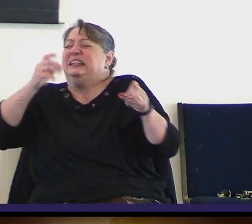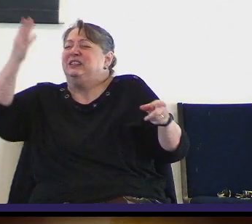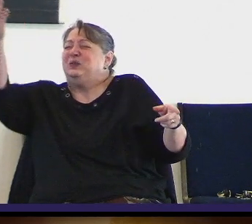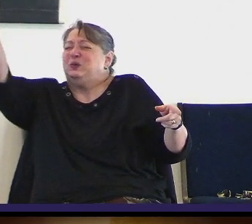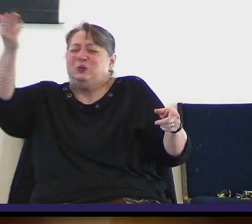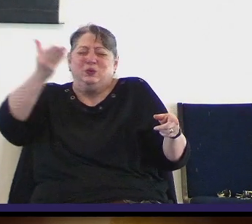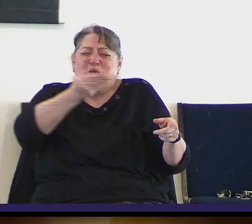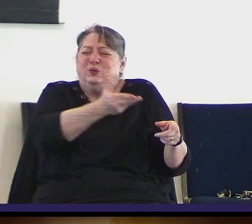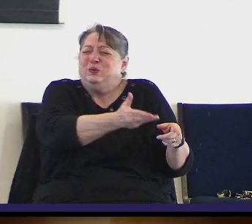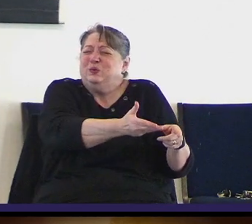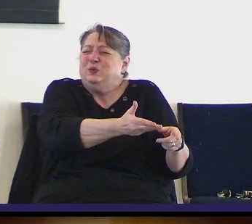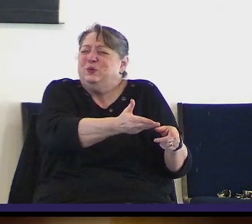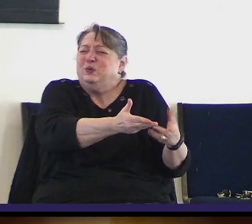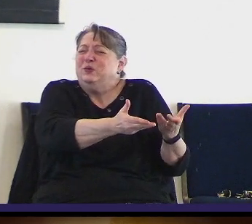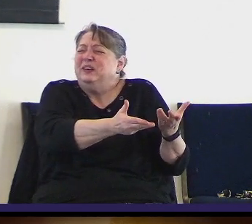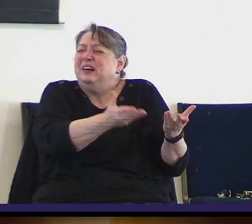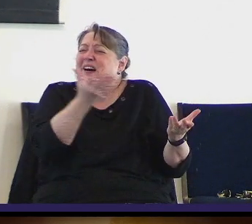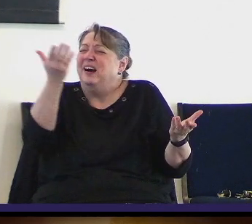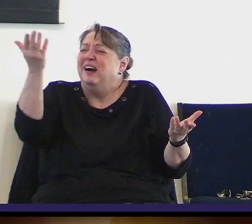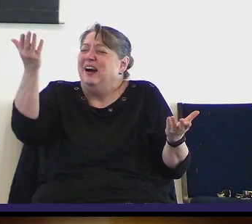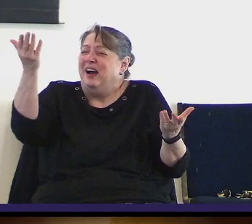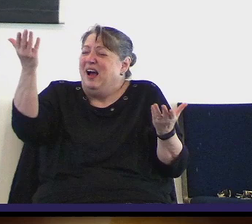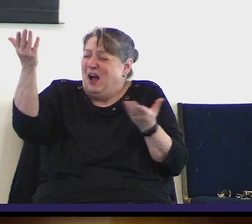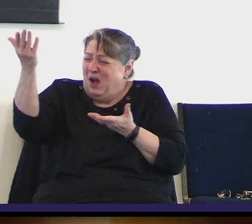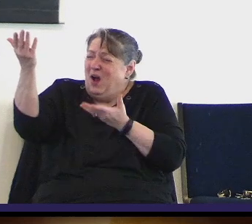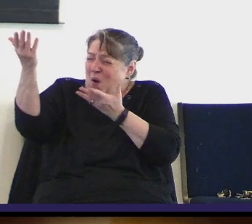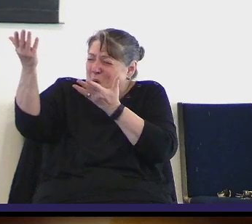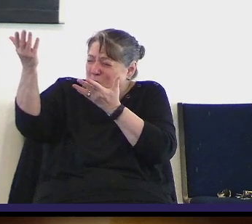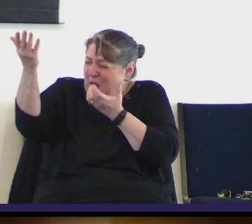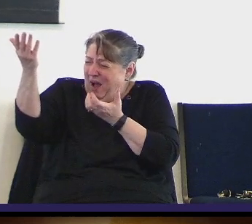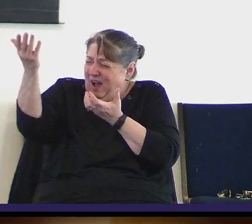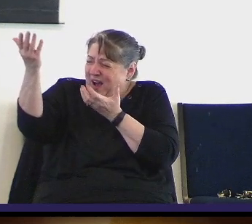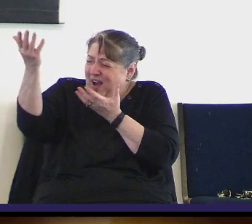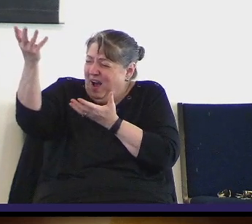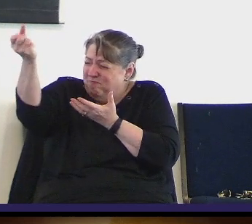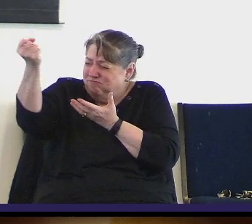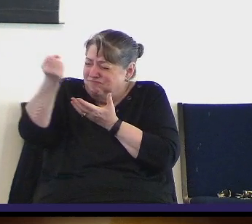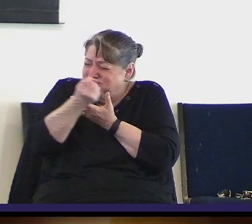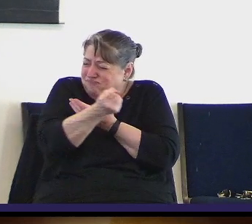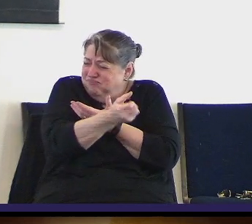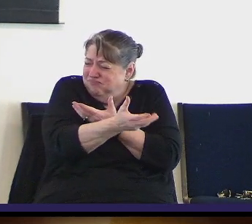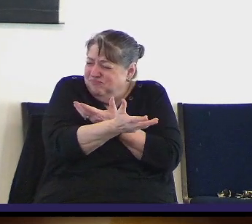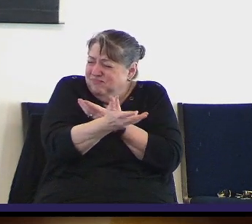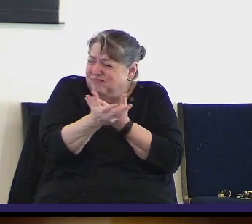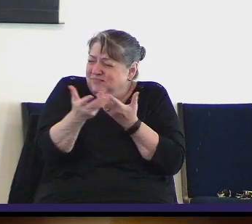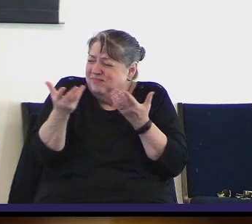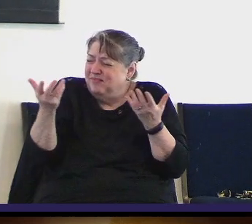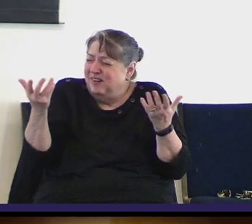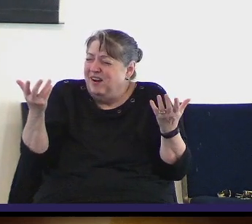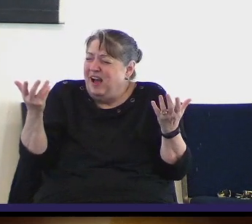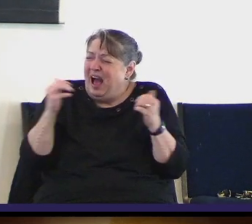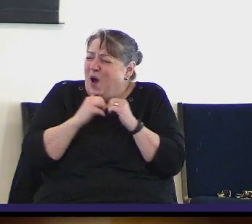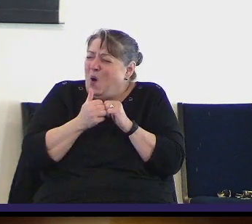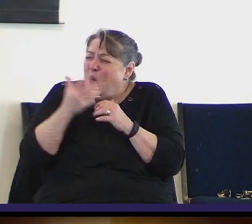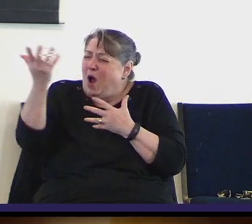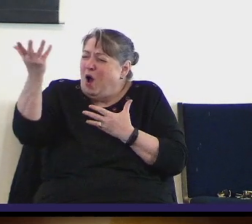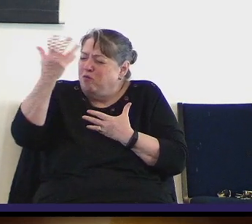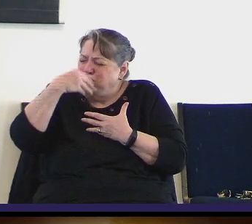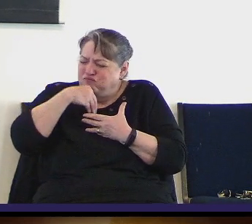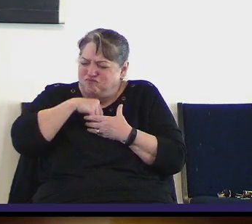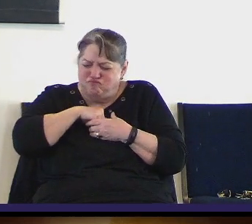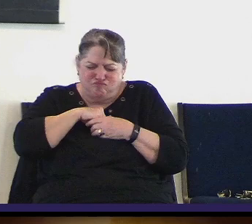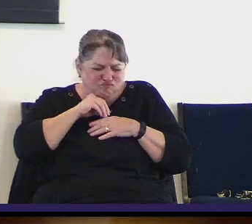be to be had you're here to make yourself available and you do it through us through your people